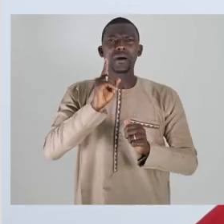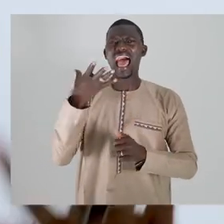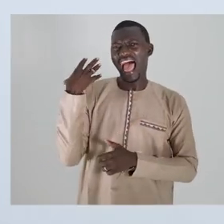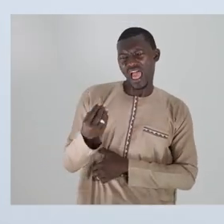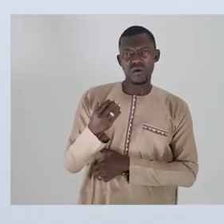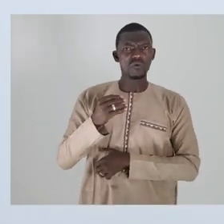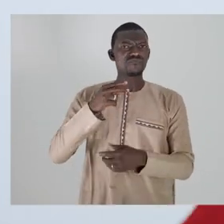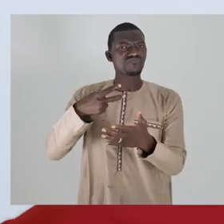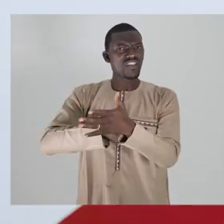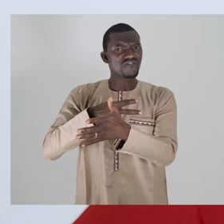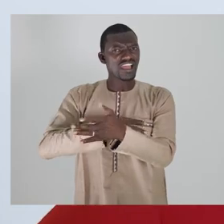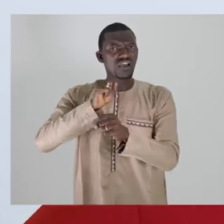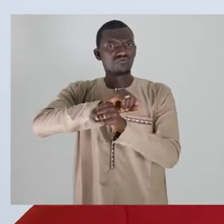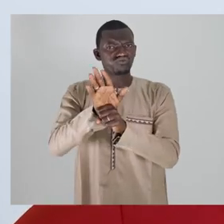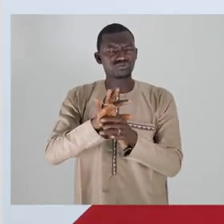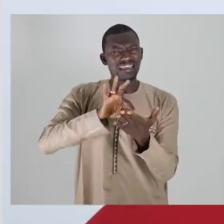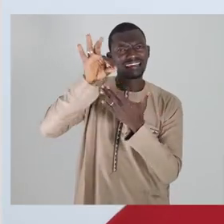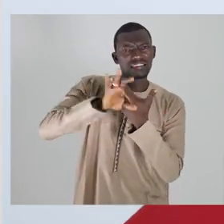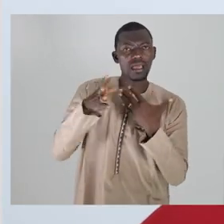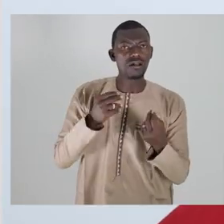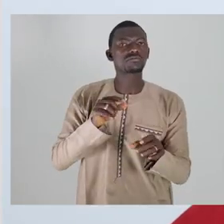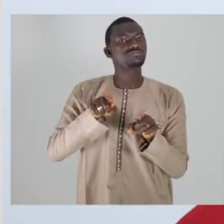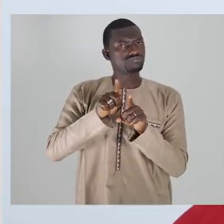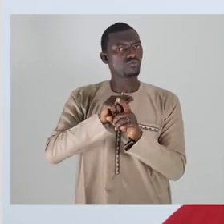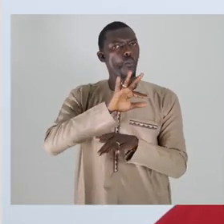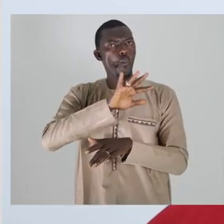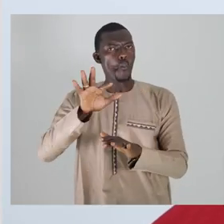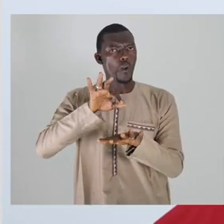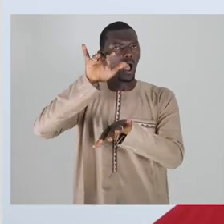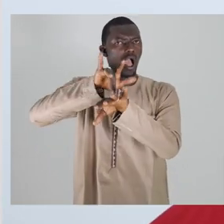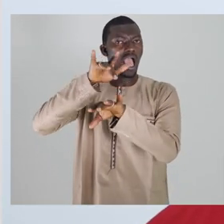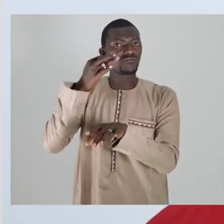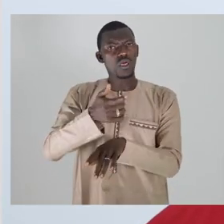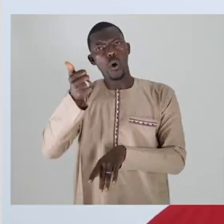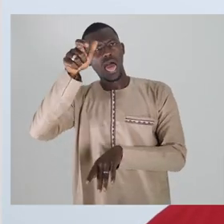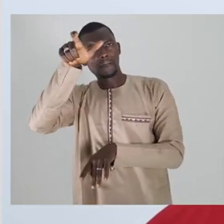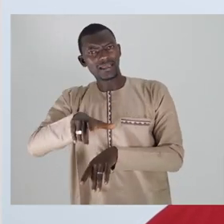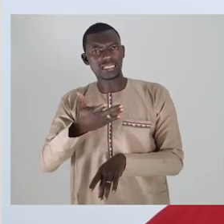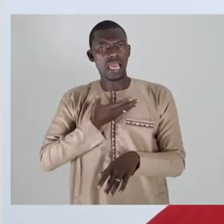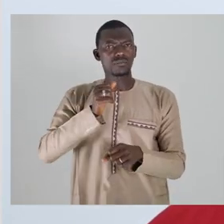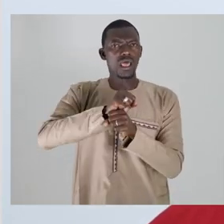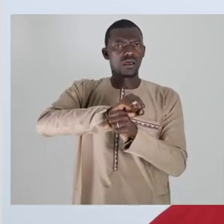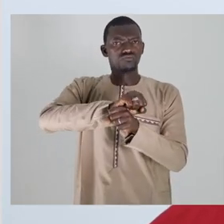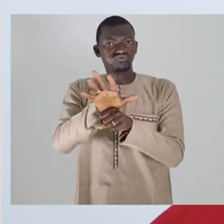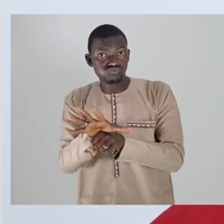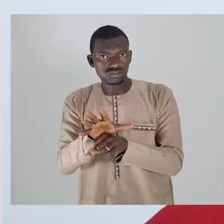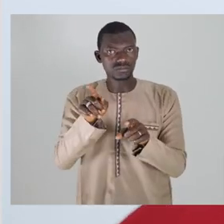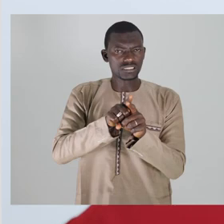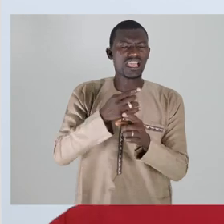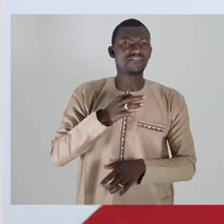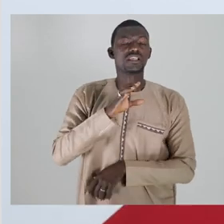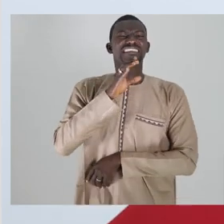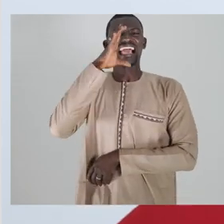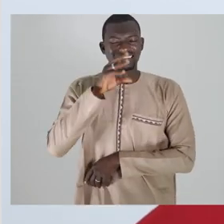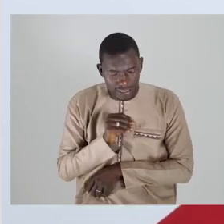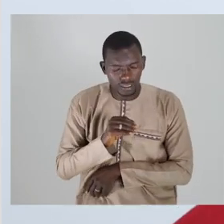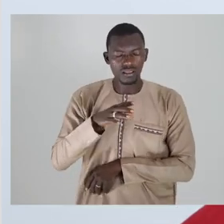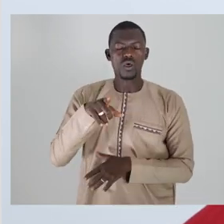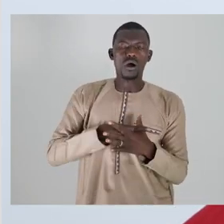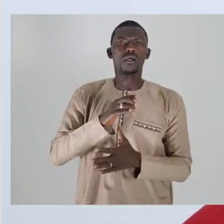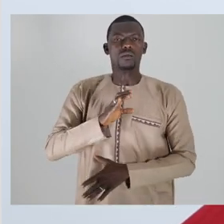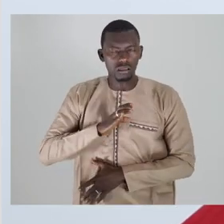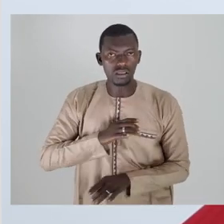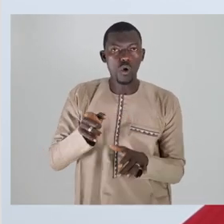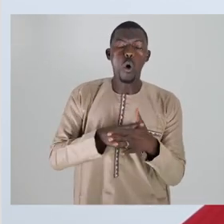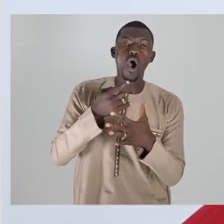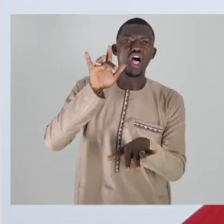virus. But how is this virus transmitted? The virus lives in the droplet of water in an infected person's respiratory system. If they sneeze,